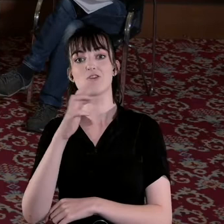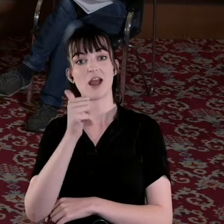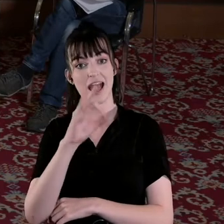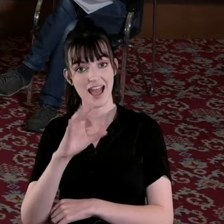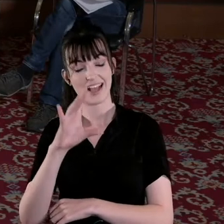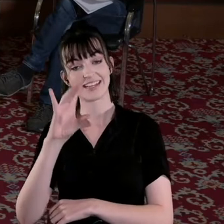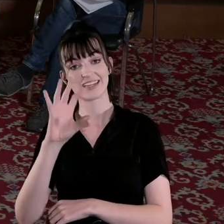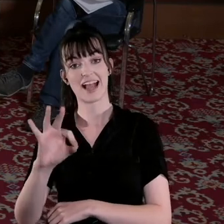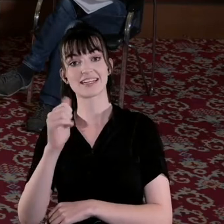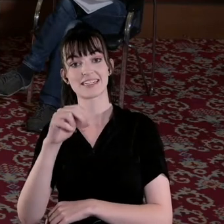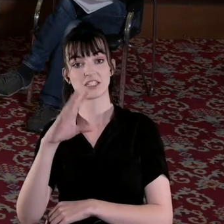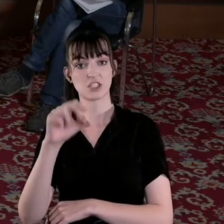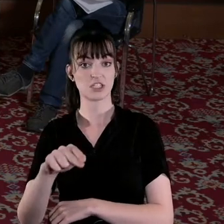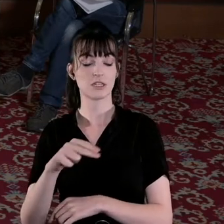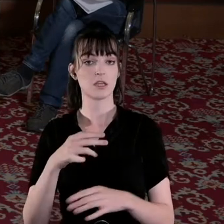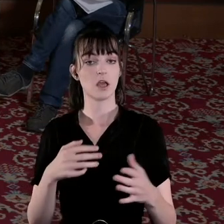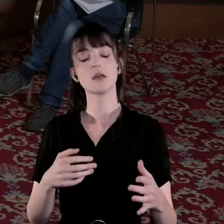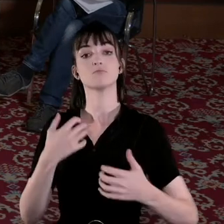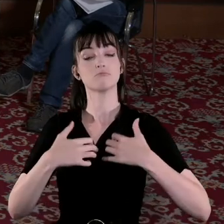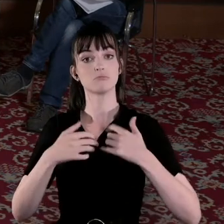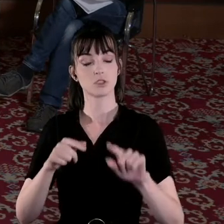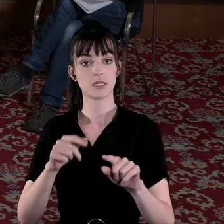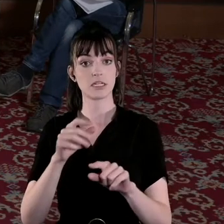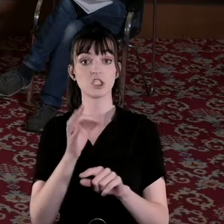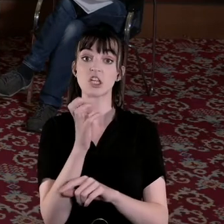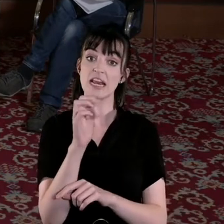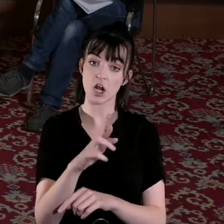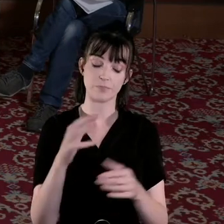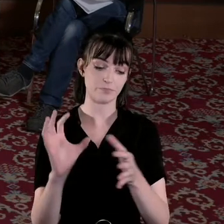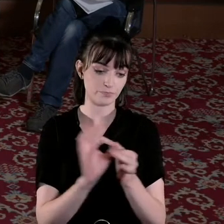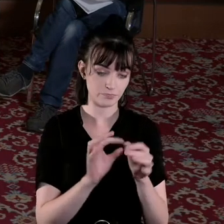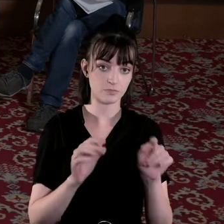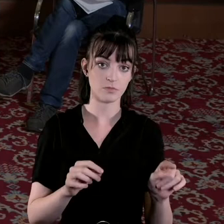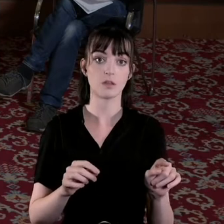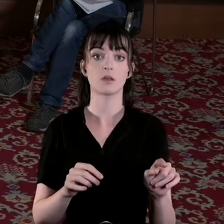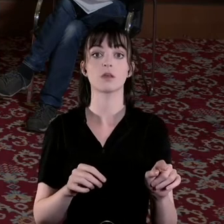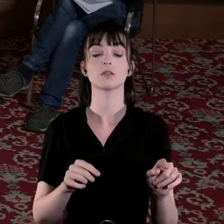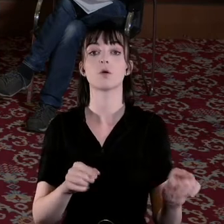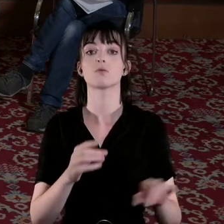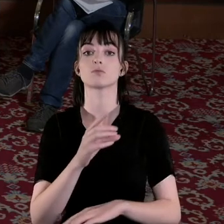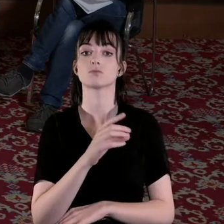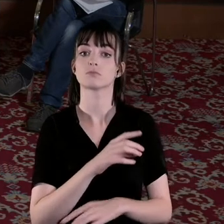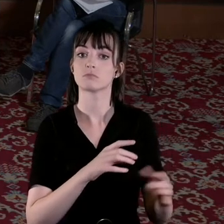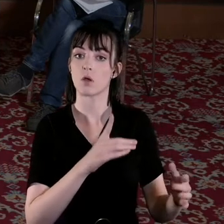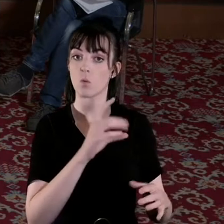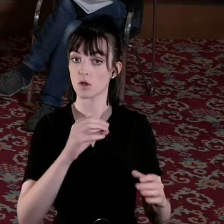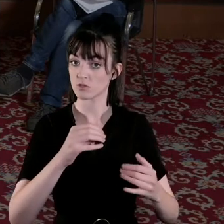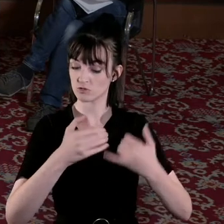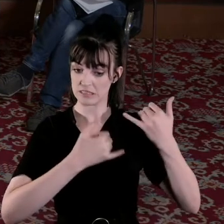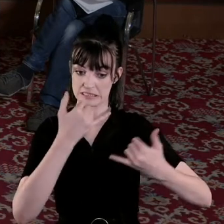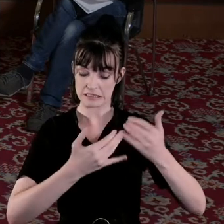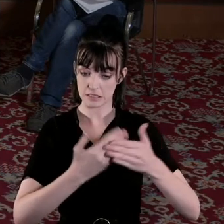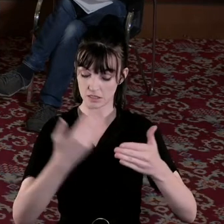in relation to gender as well as the decade of centenaries has progressed I think